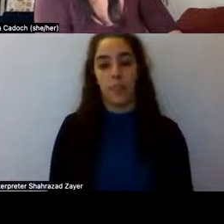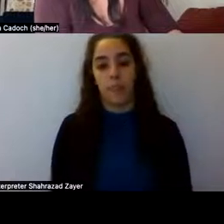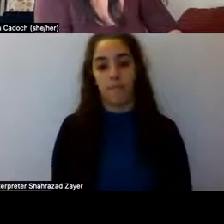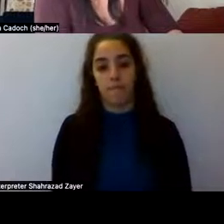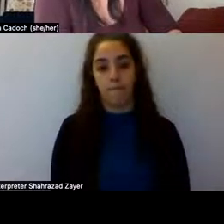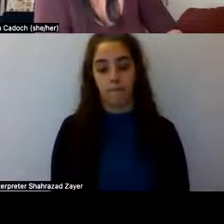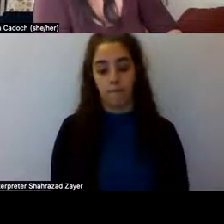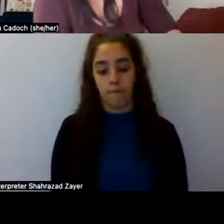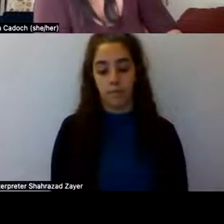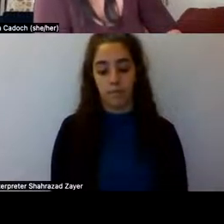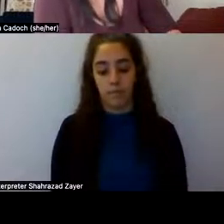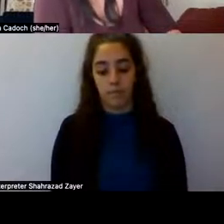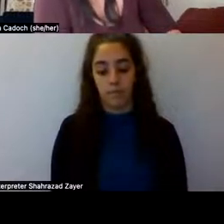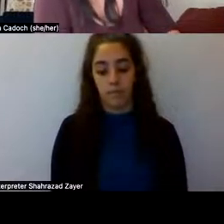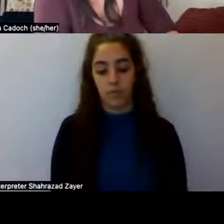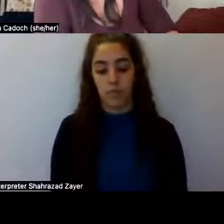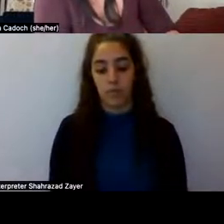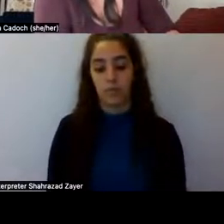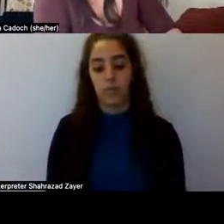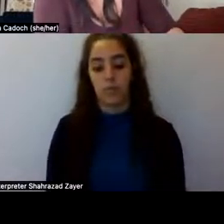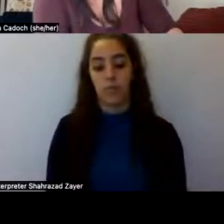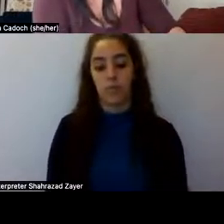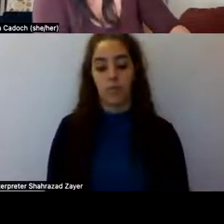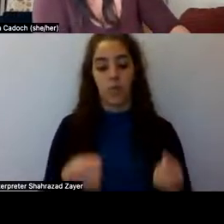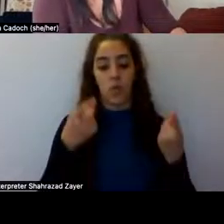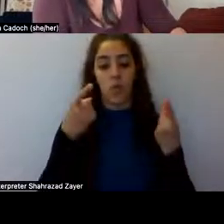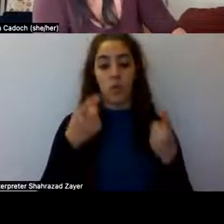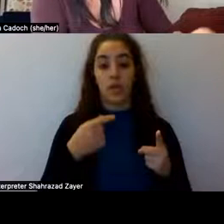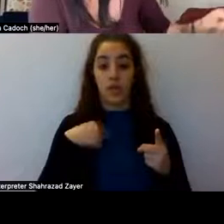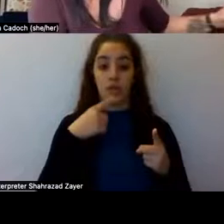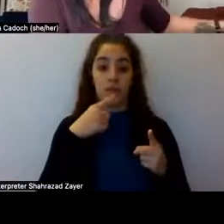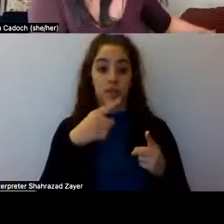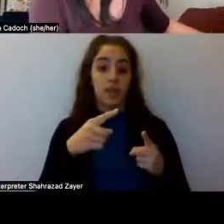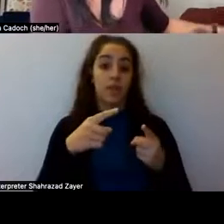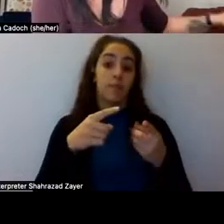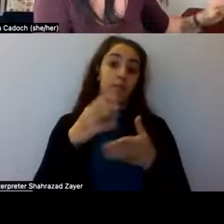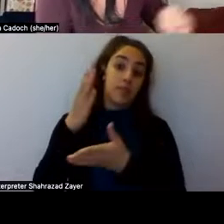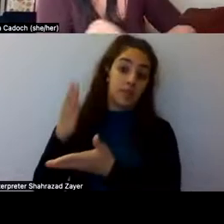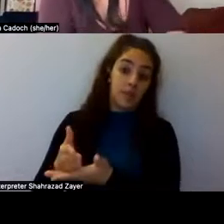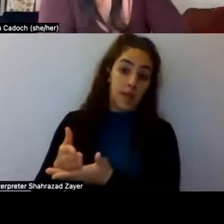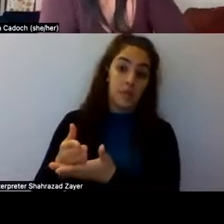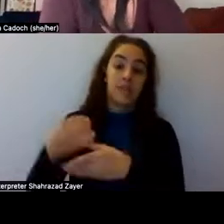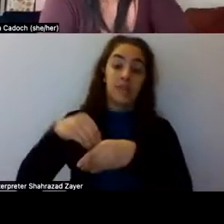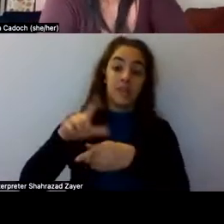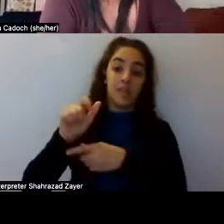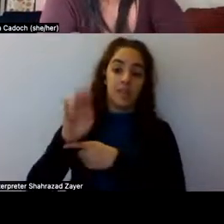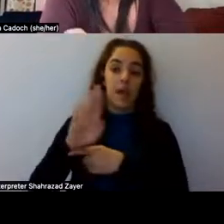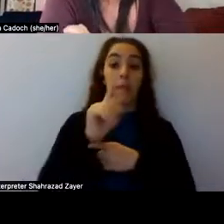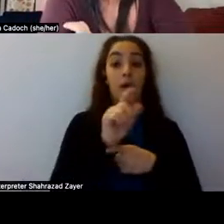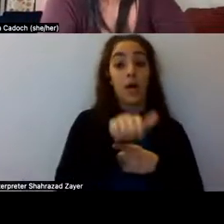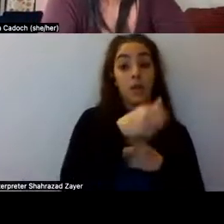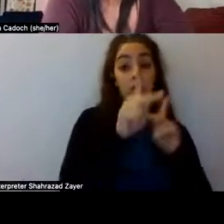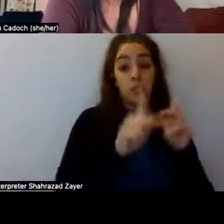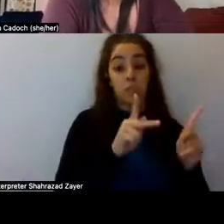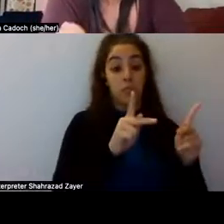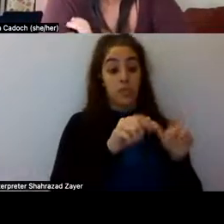and by underground means either people were conducting their own research outside of labs or, um, other people such as